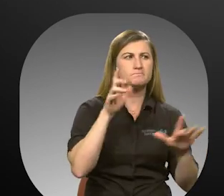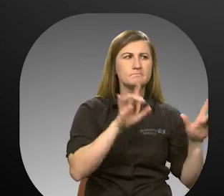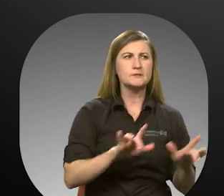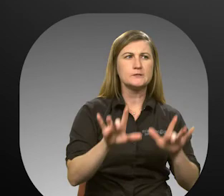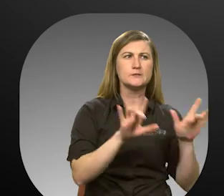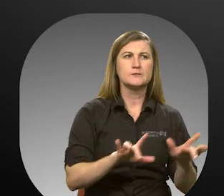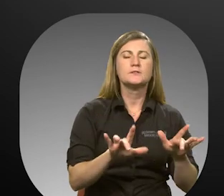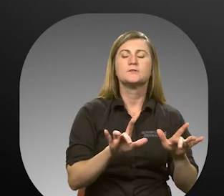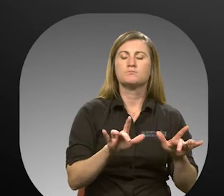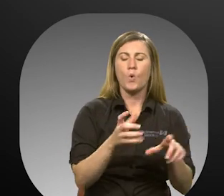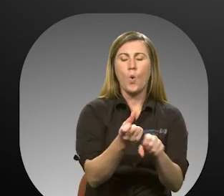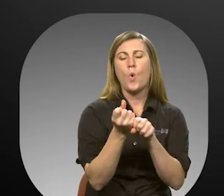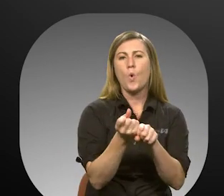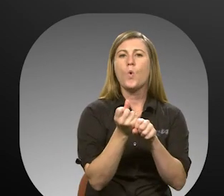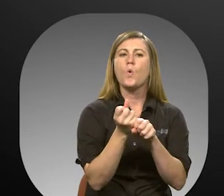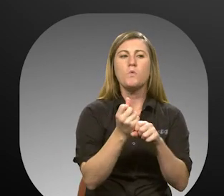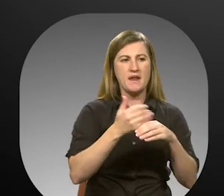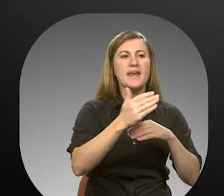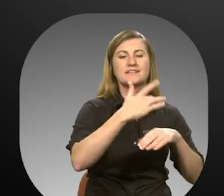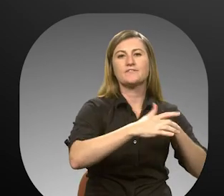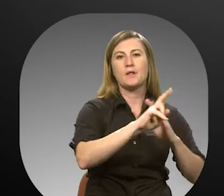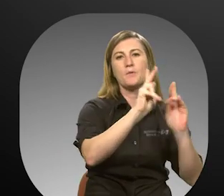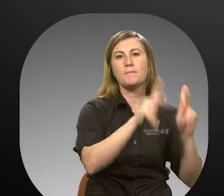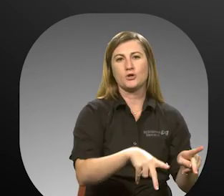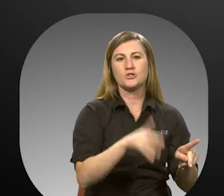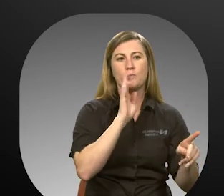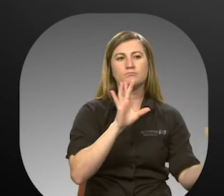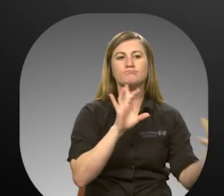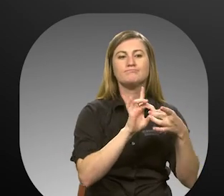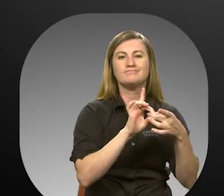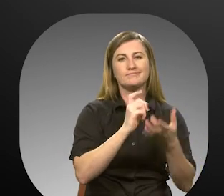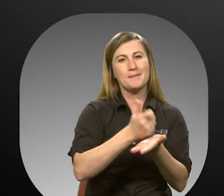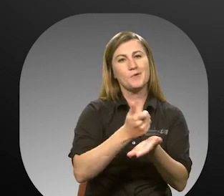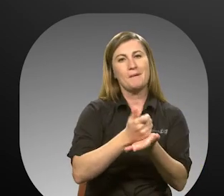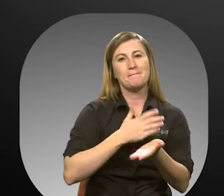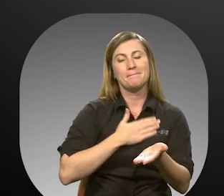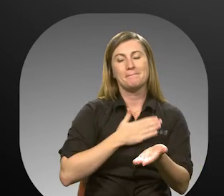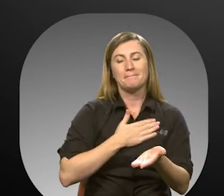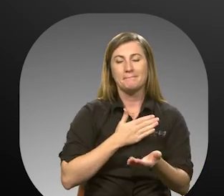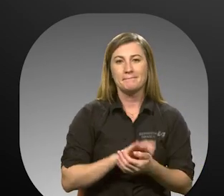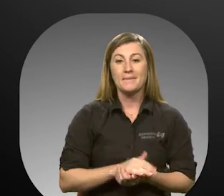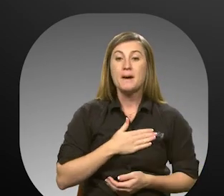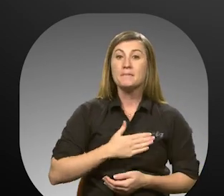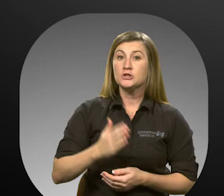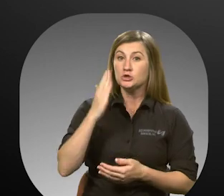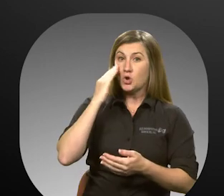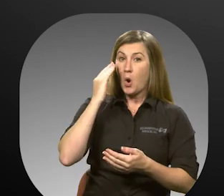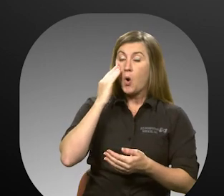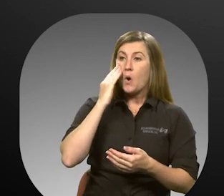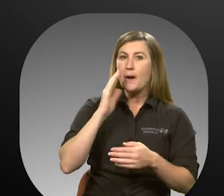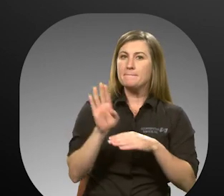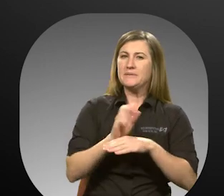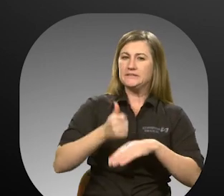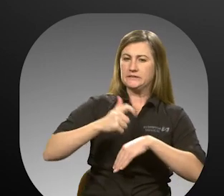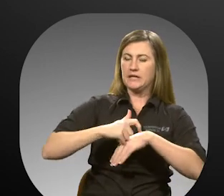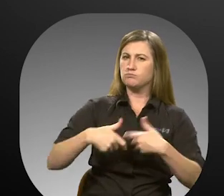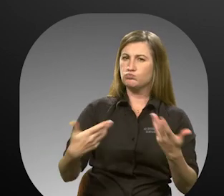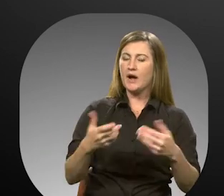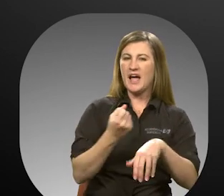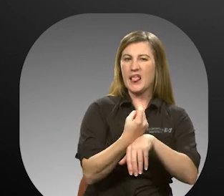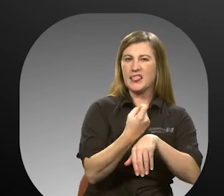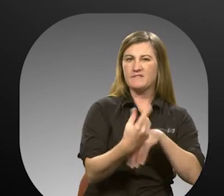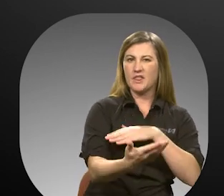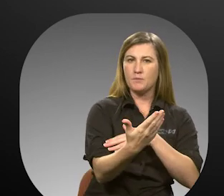recording, please stay on the line and the next available agent will be happy to assist you. Please note that our busiest hours are from